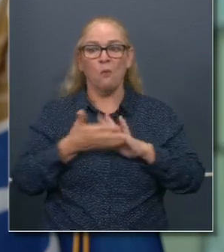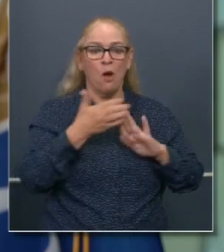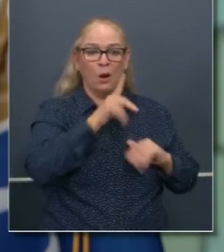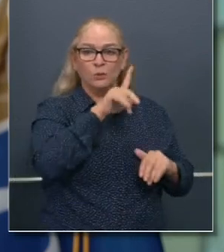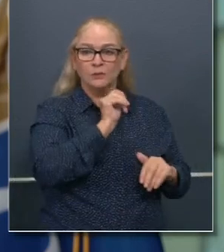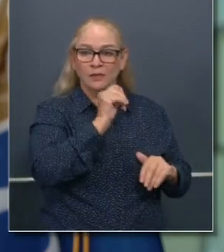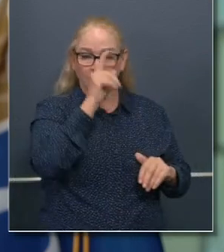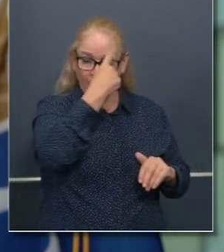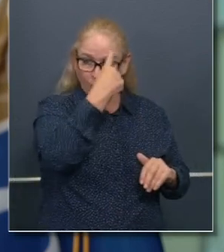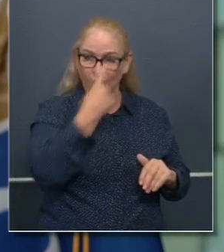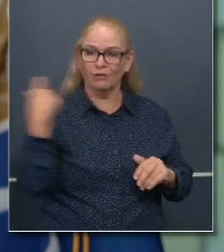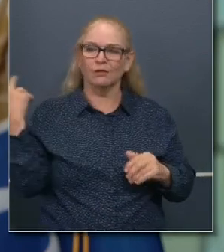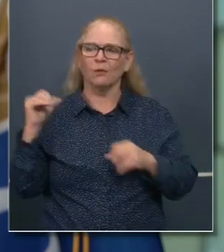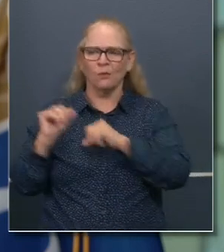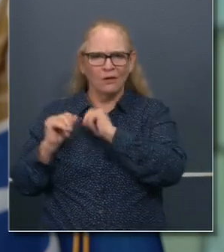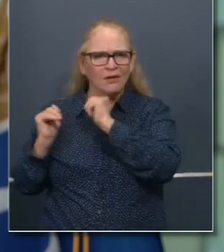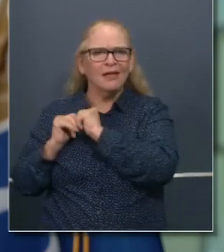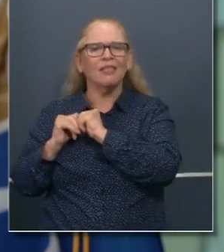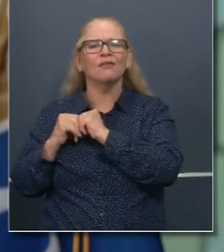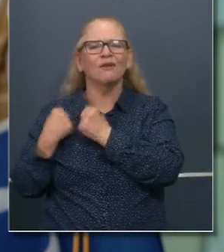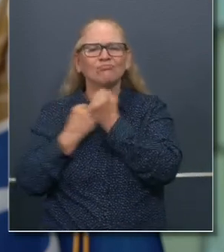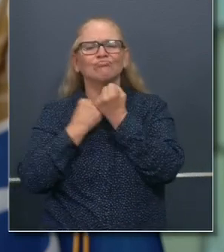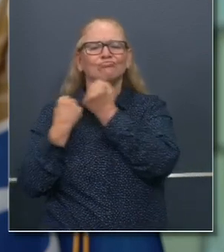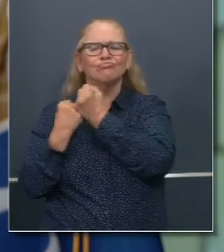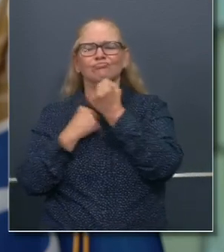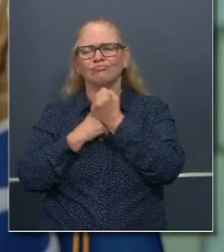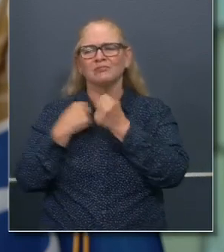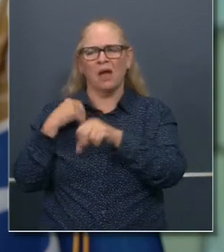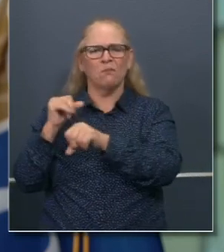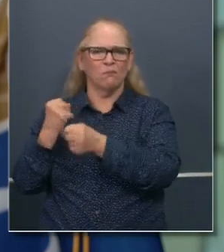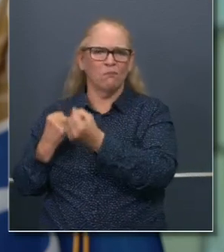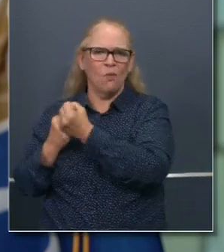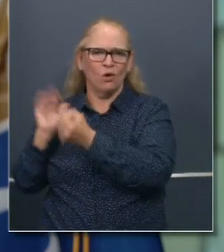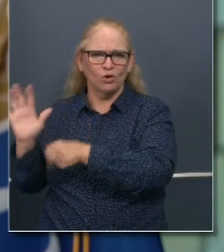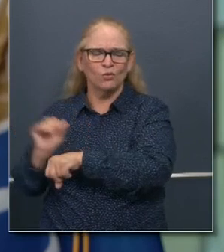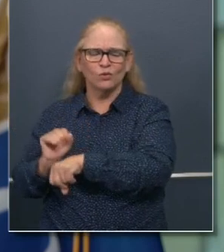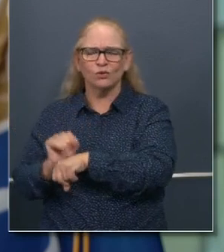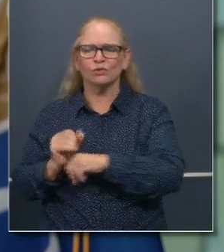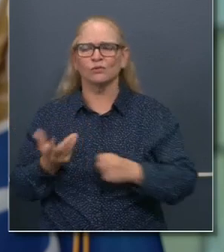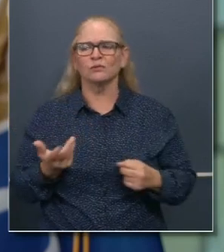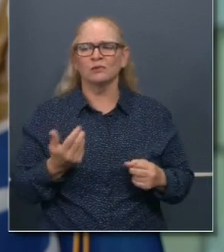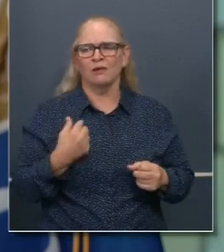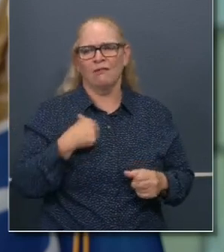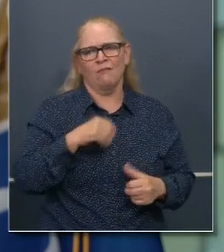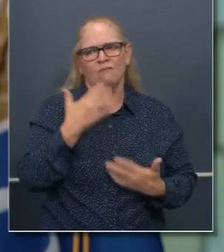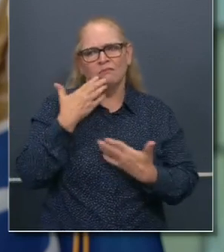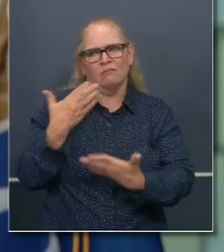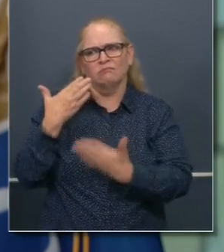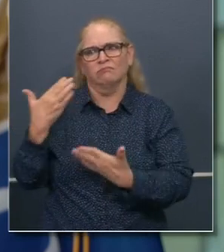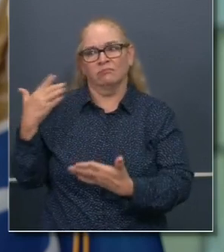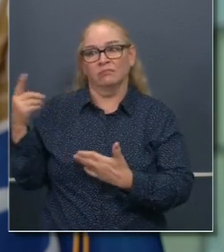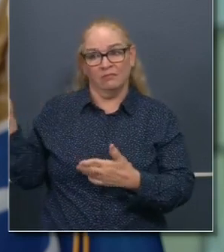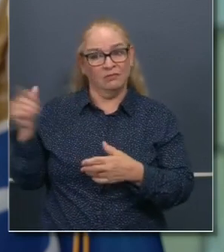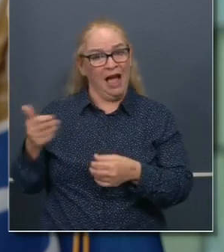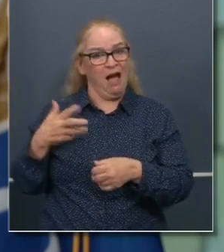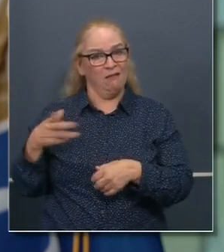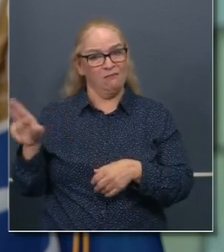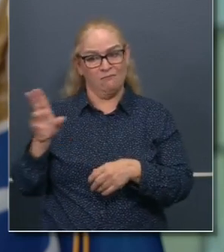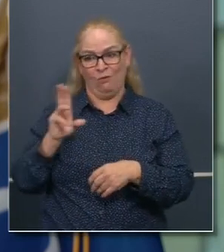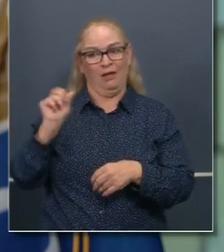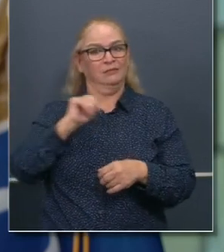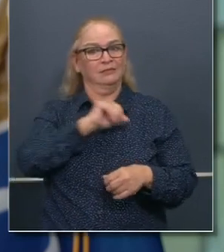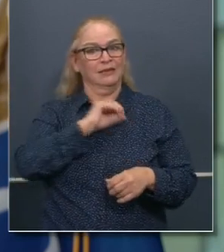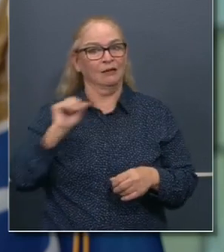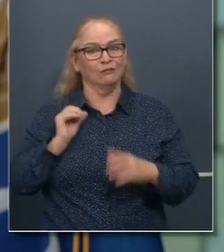as attorney general, and supported her efforts very proudly. So when she ran for the U.S. Senate and now as governor, been